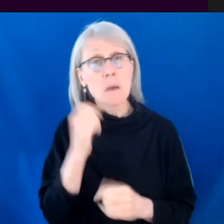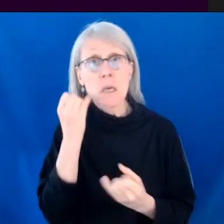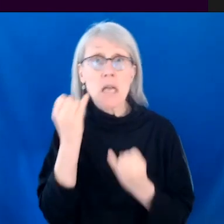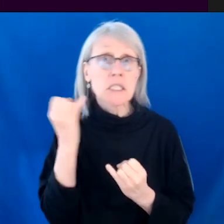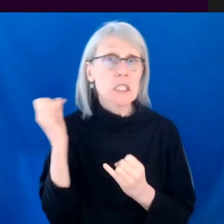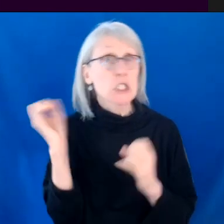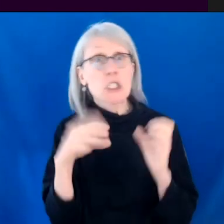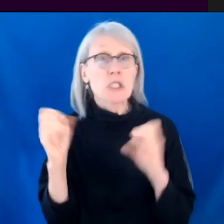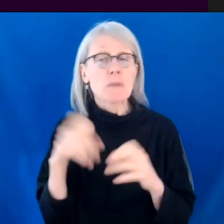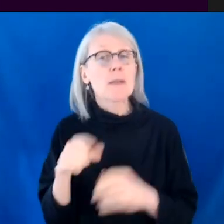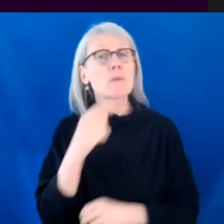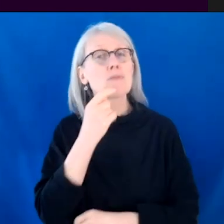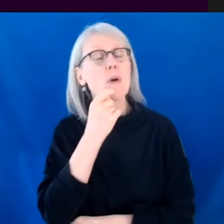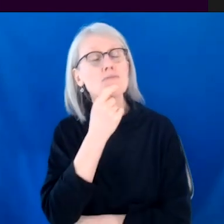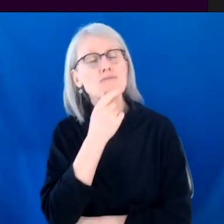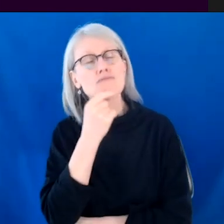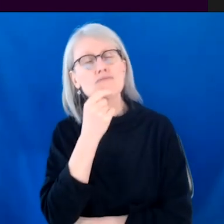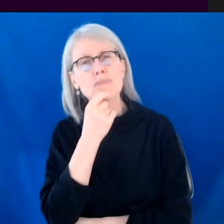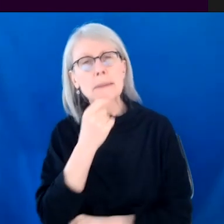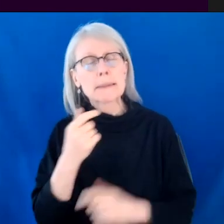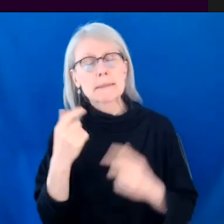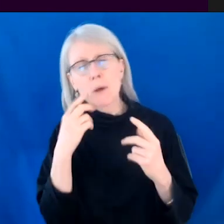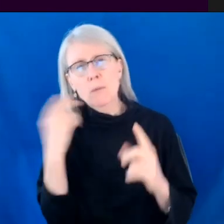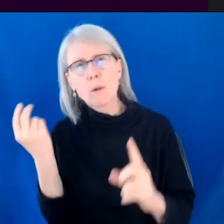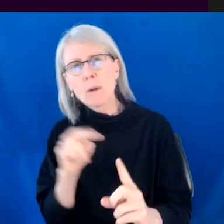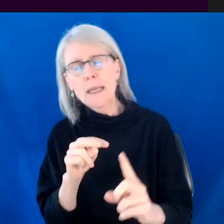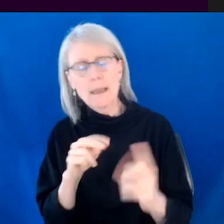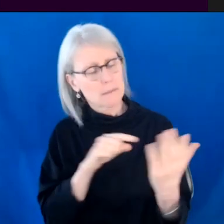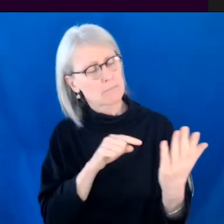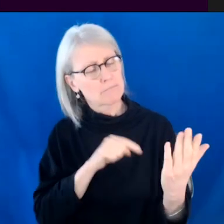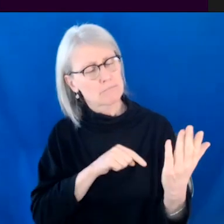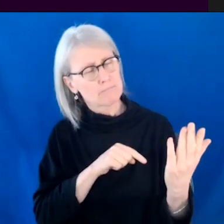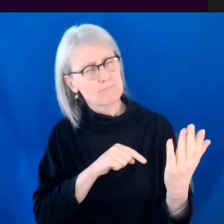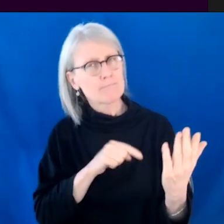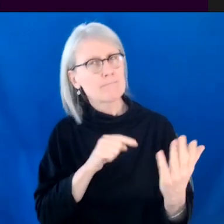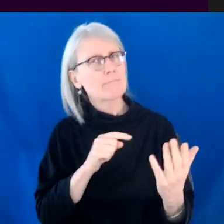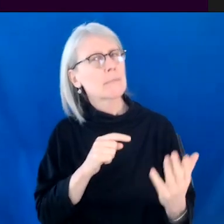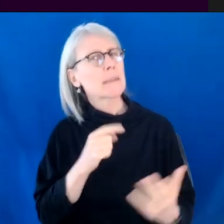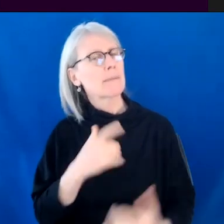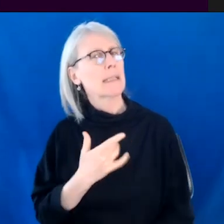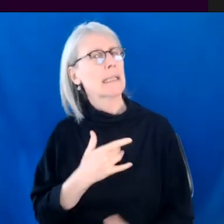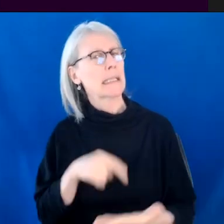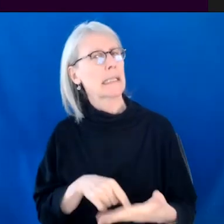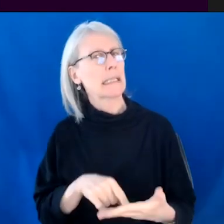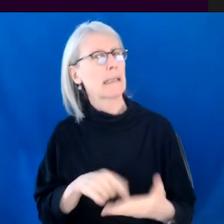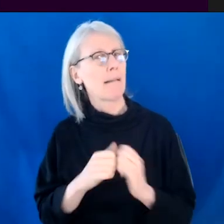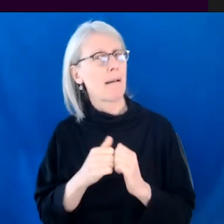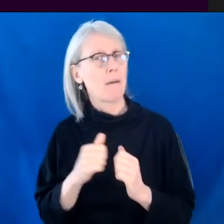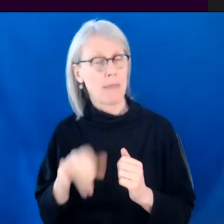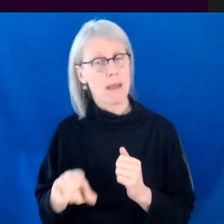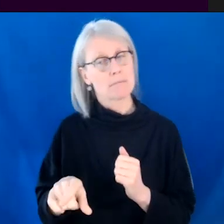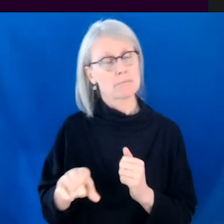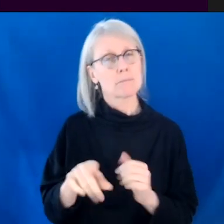is really kind of, uh, looking at the material from that emotional character point of view. So